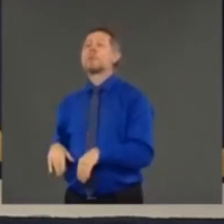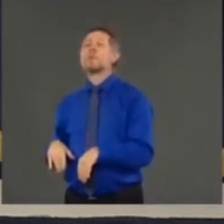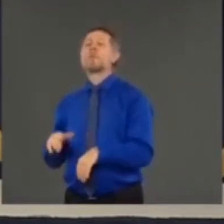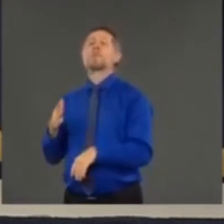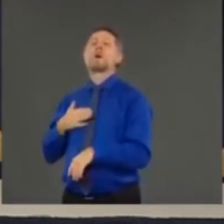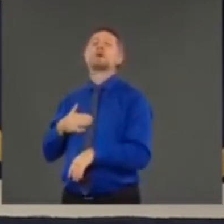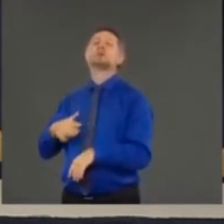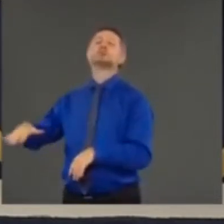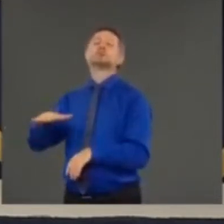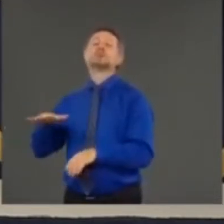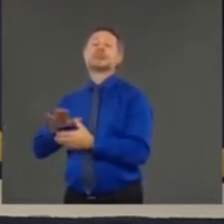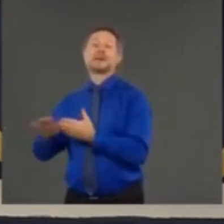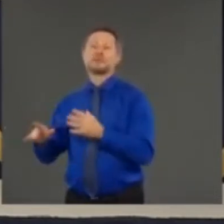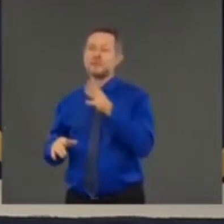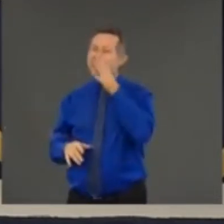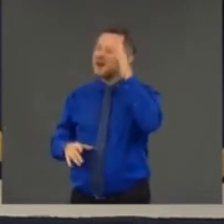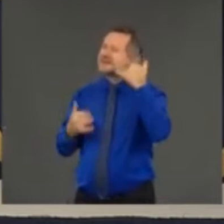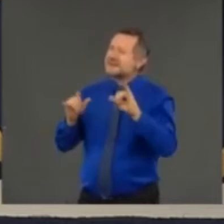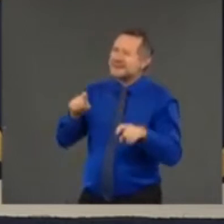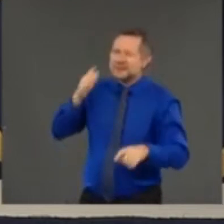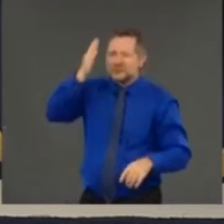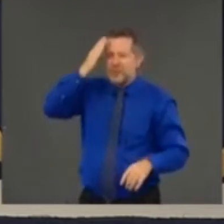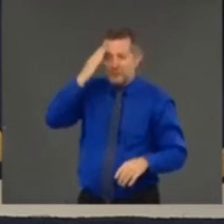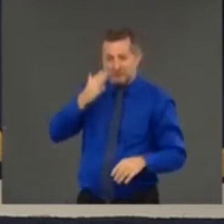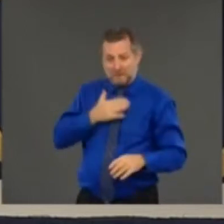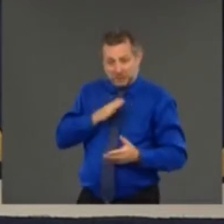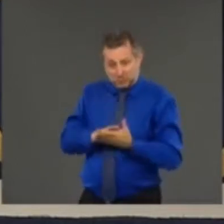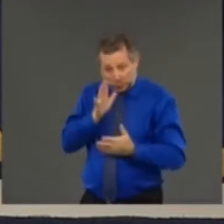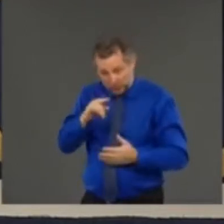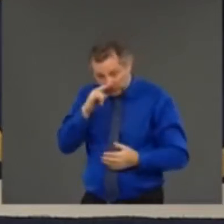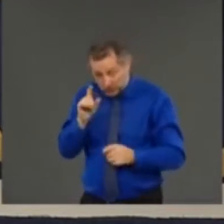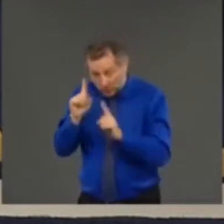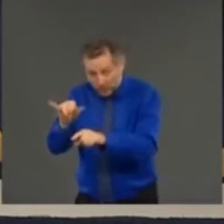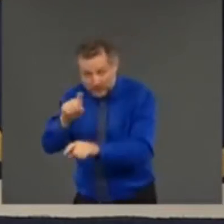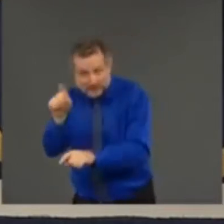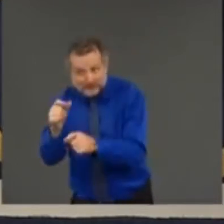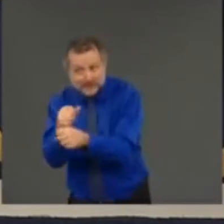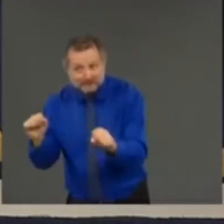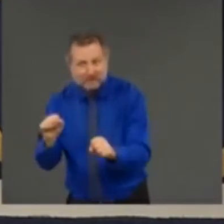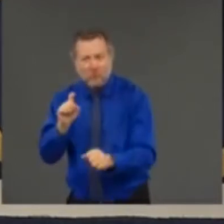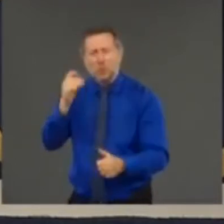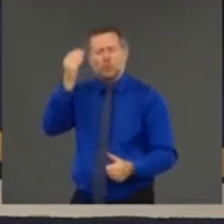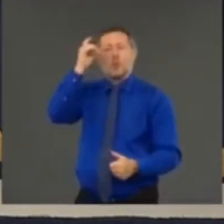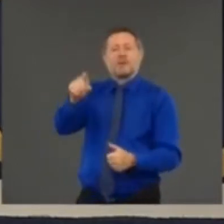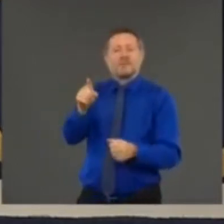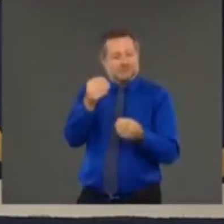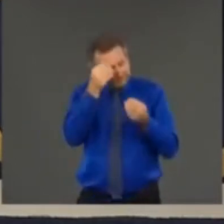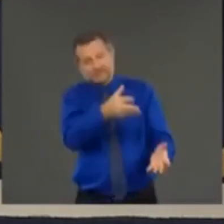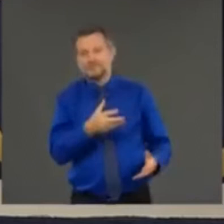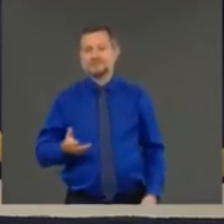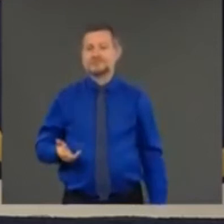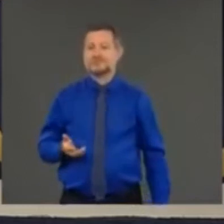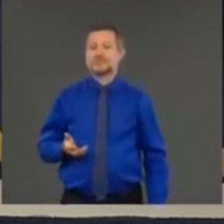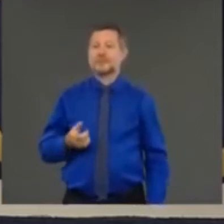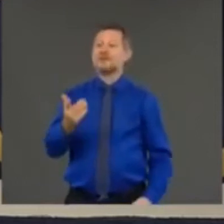how about my kids school that's all I care about and just because you send me a form that says